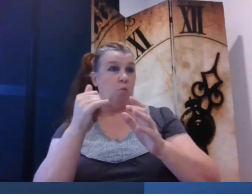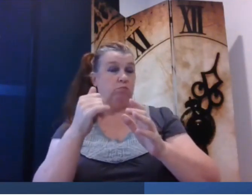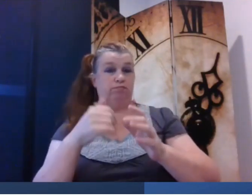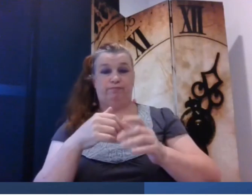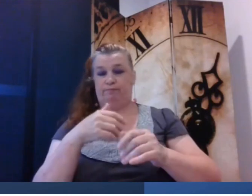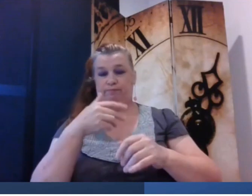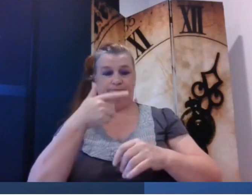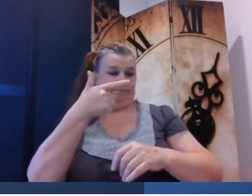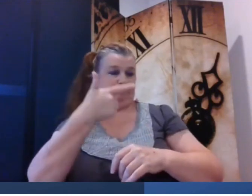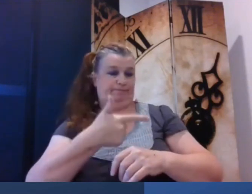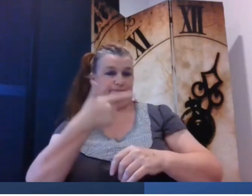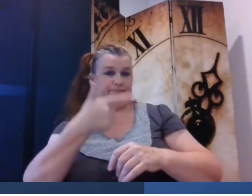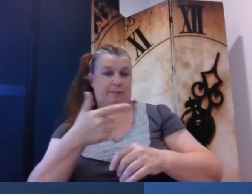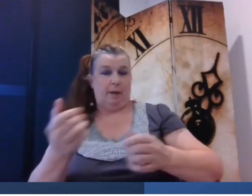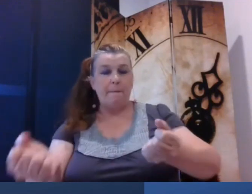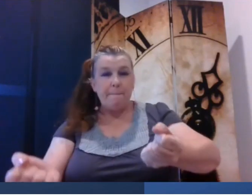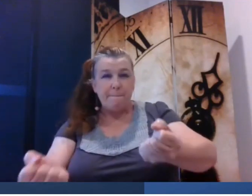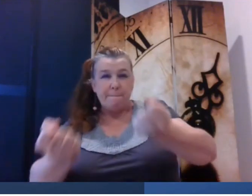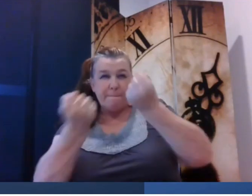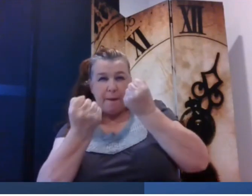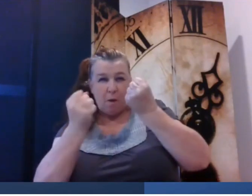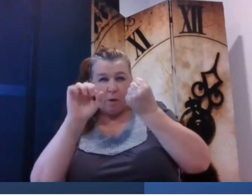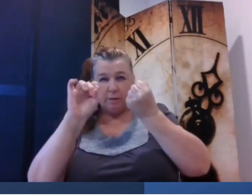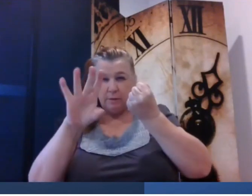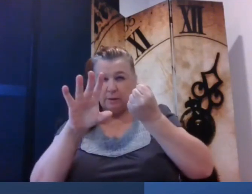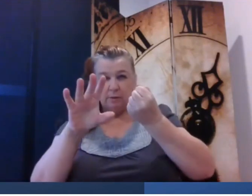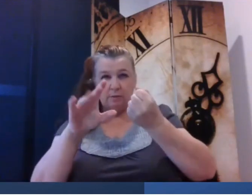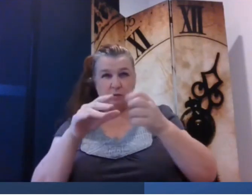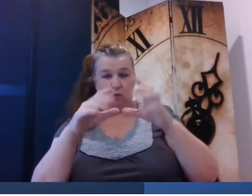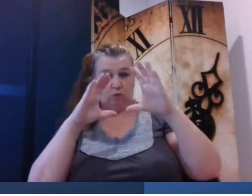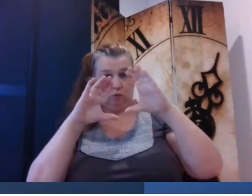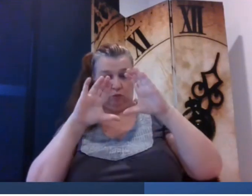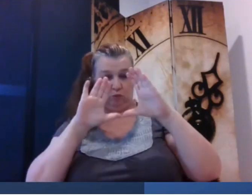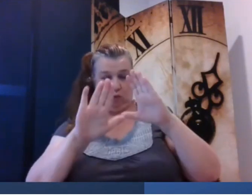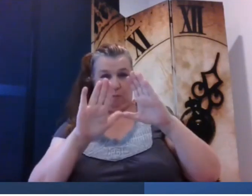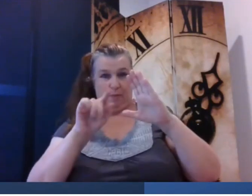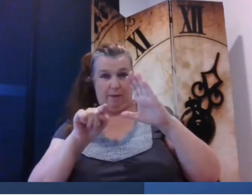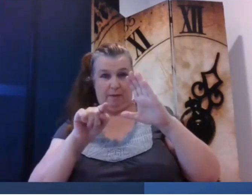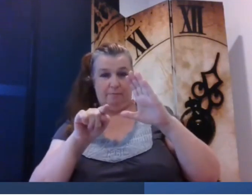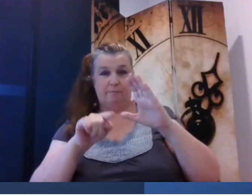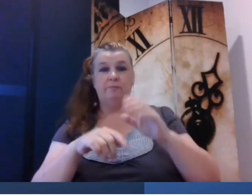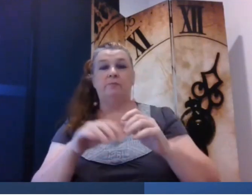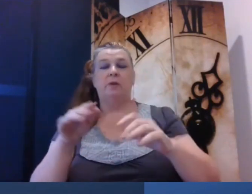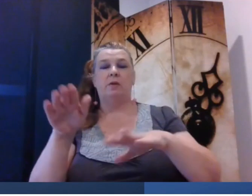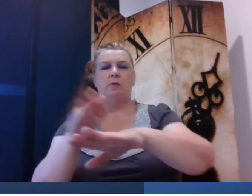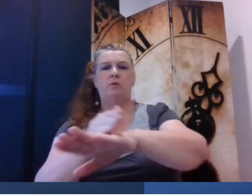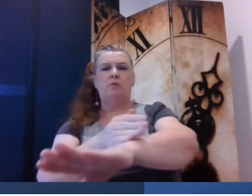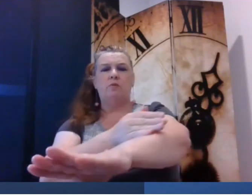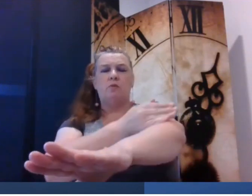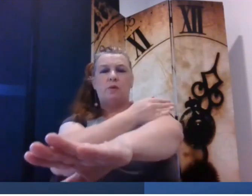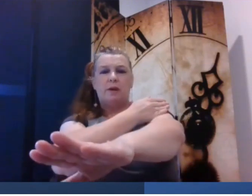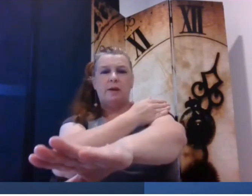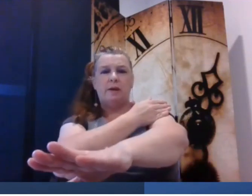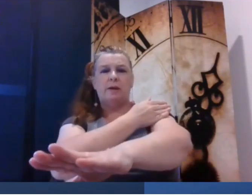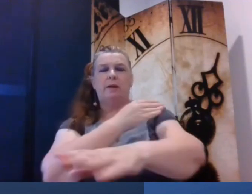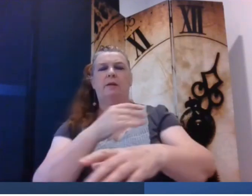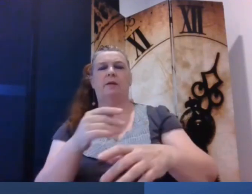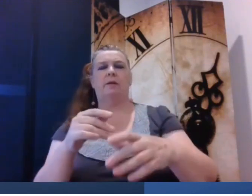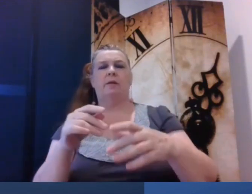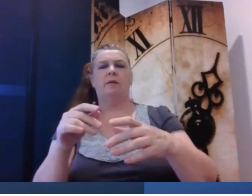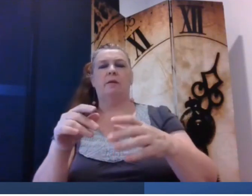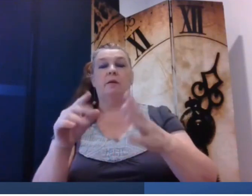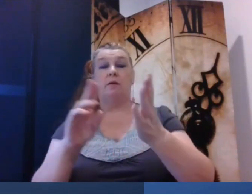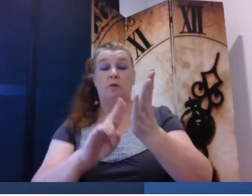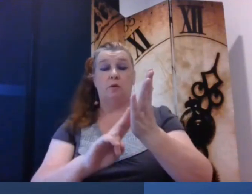no no it's something with like seven say squared or 17 to the power of 10 so you've got the